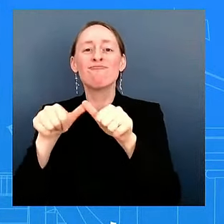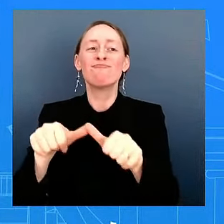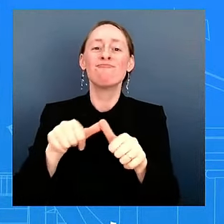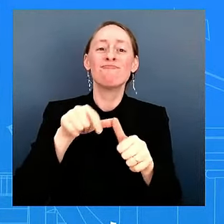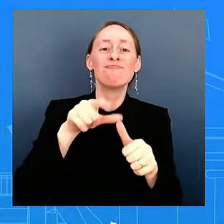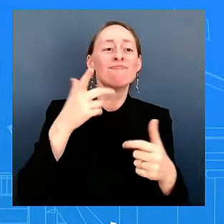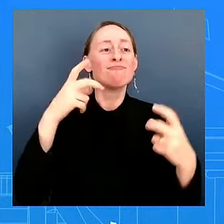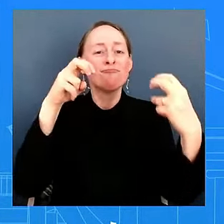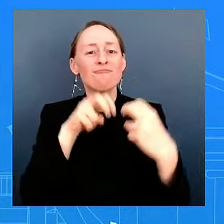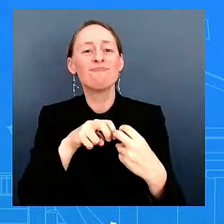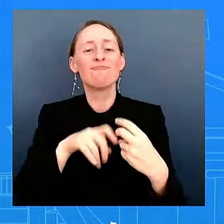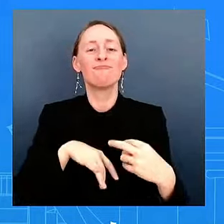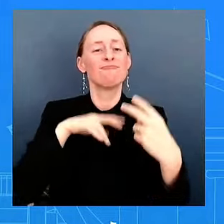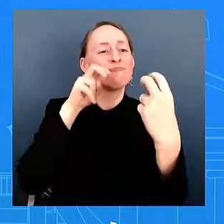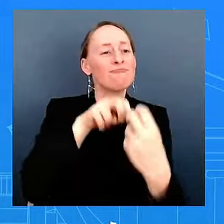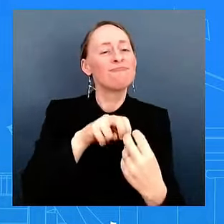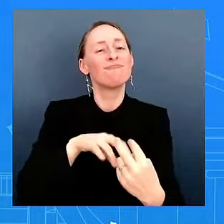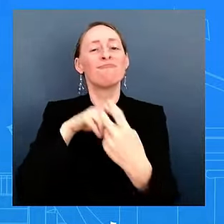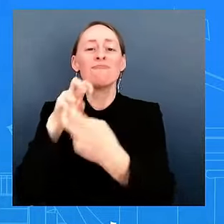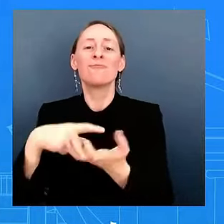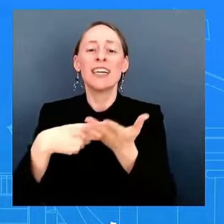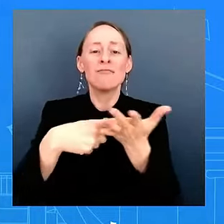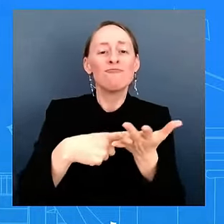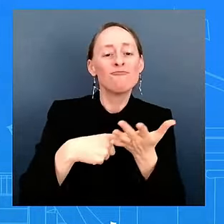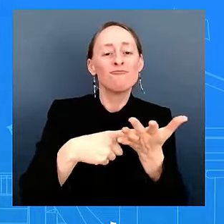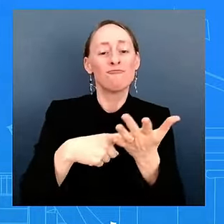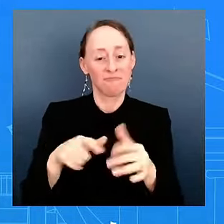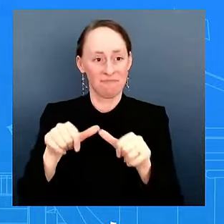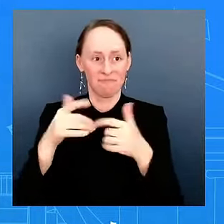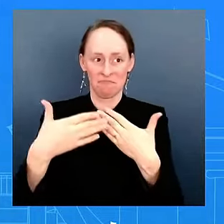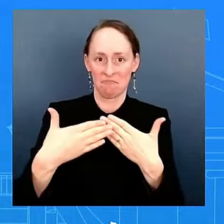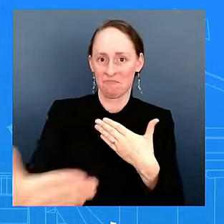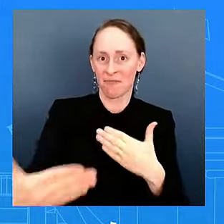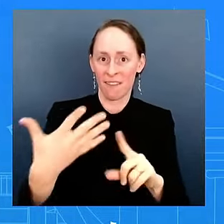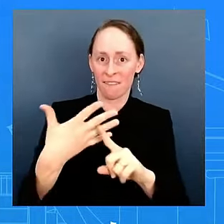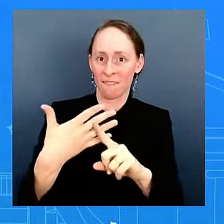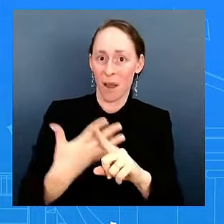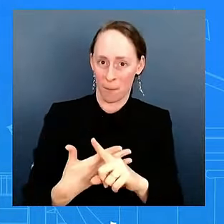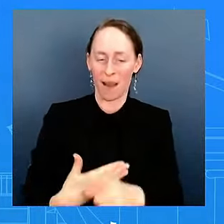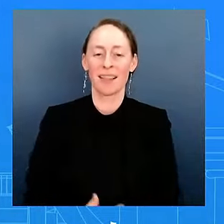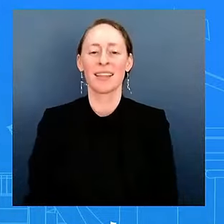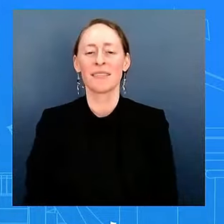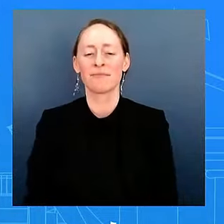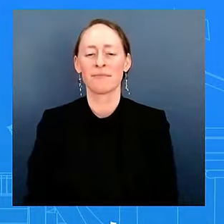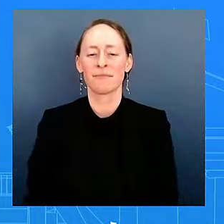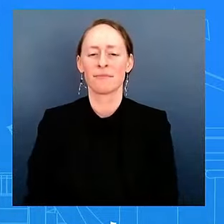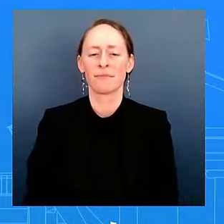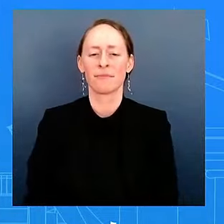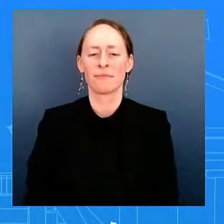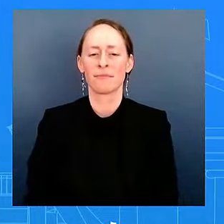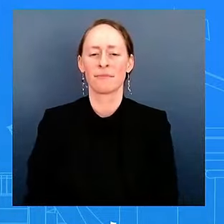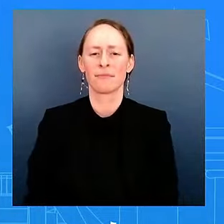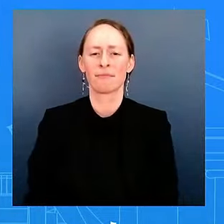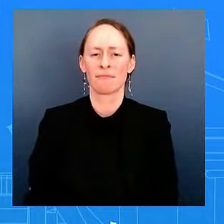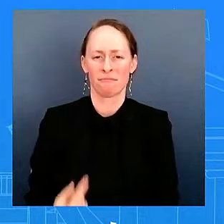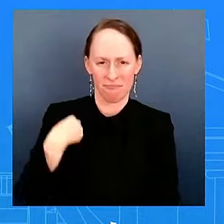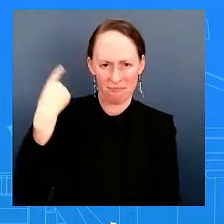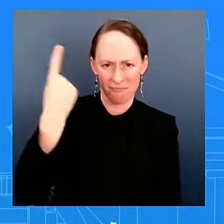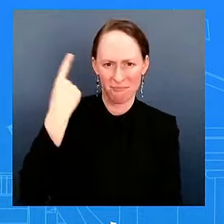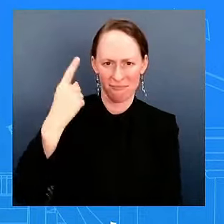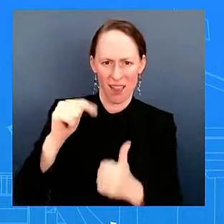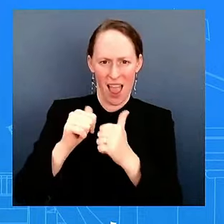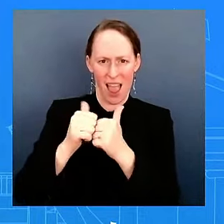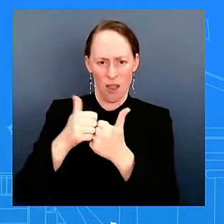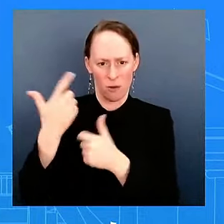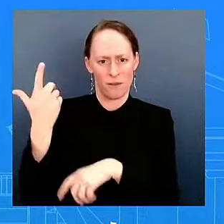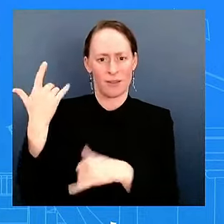in the next five months. During that time, how is he thinking about using his executive authority to achieve